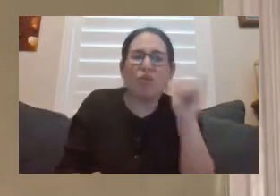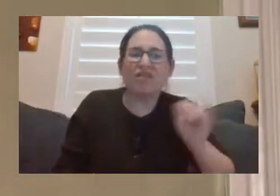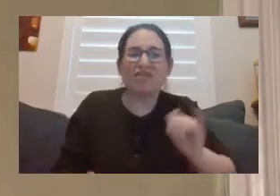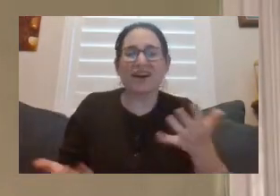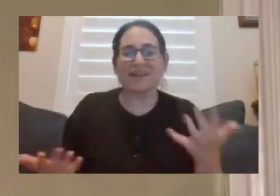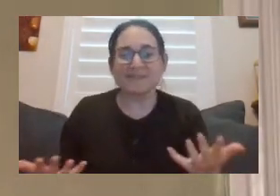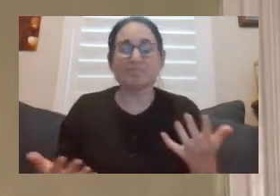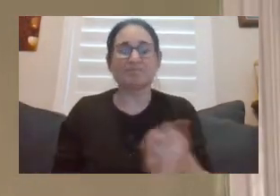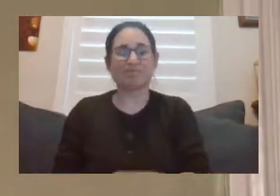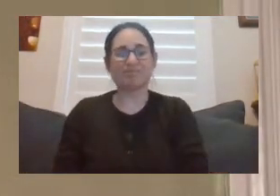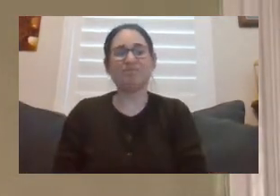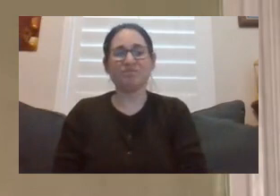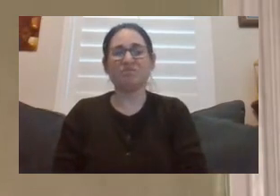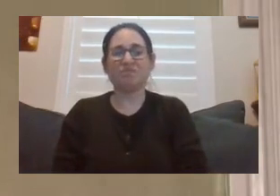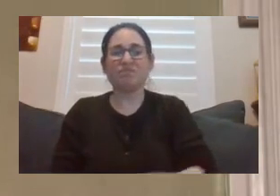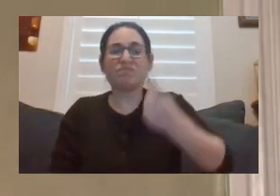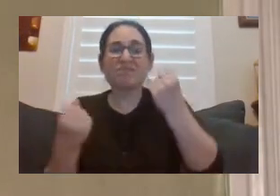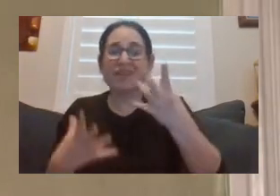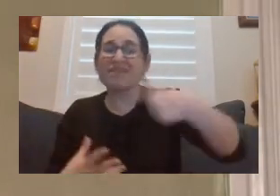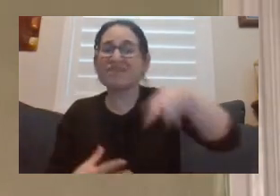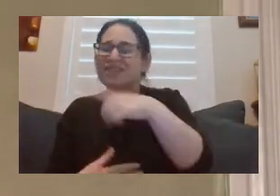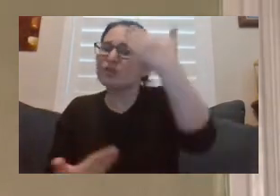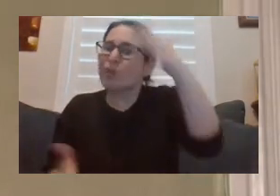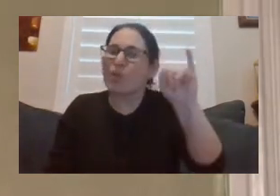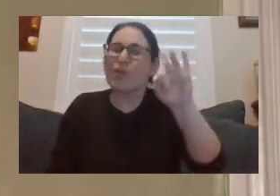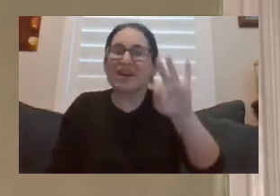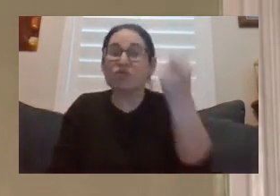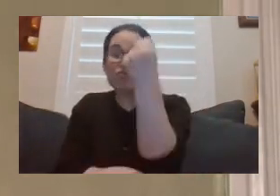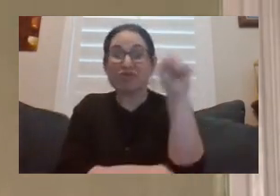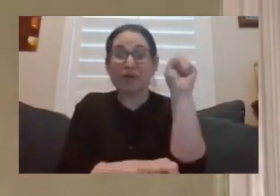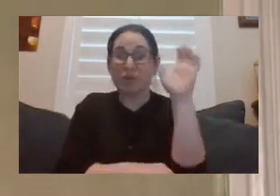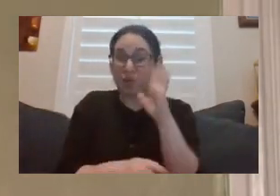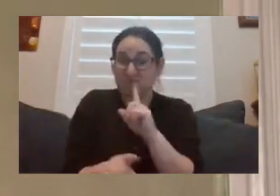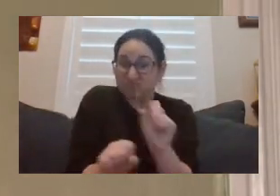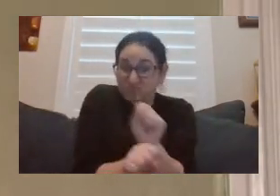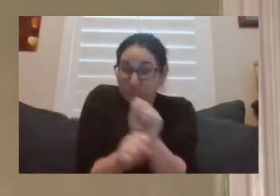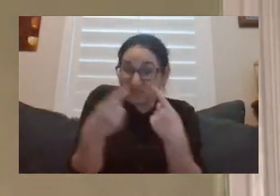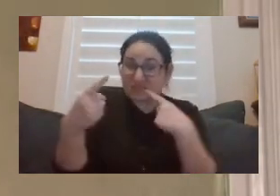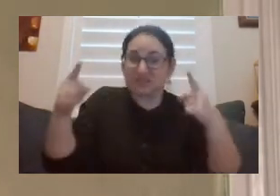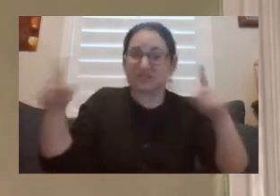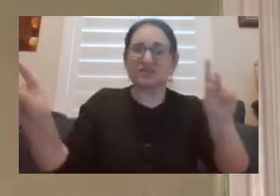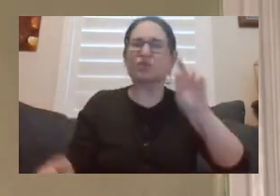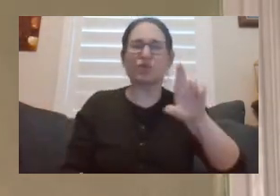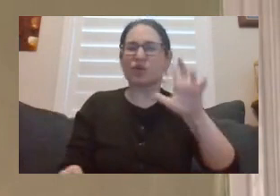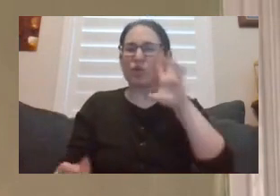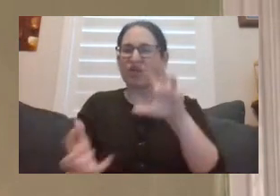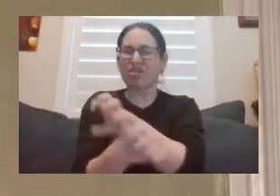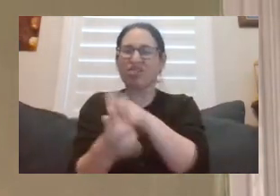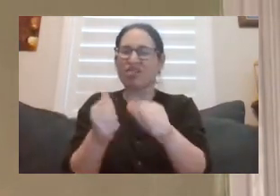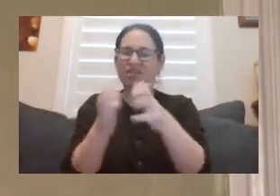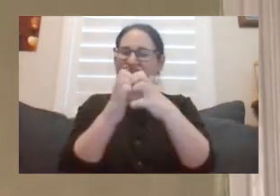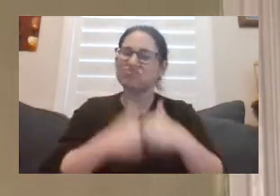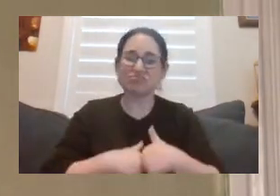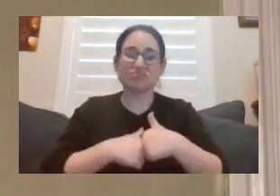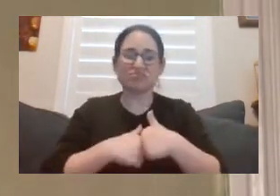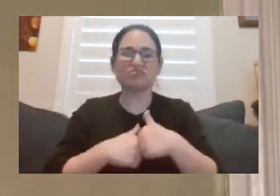He, like others of his time, had no idea if this rebellion would eventually succeed or if it had already been irreversibly